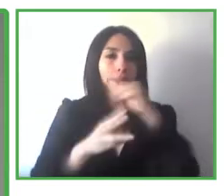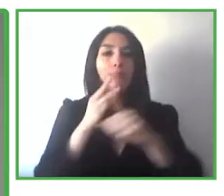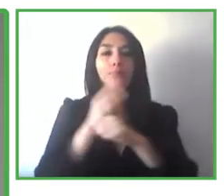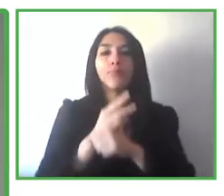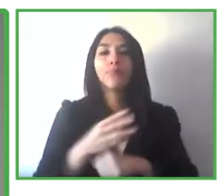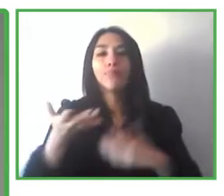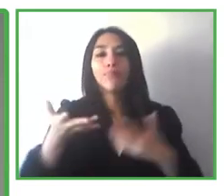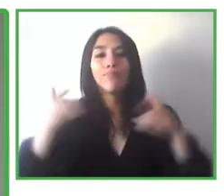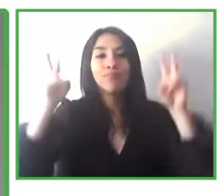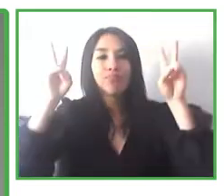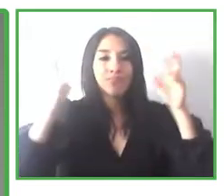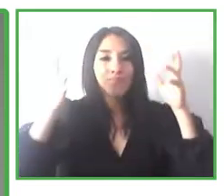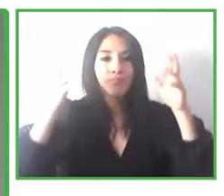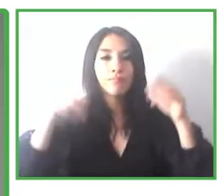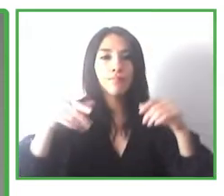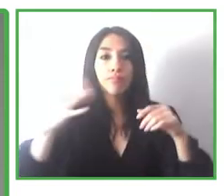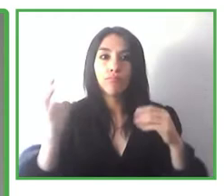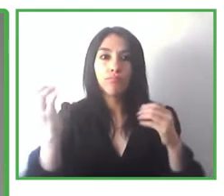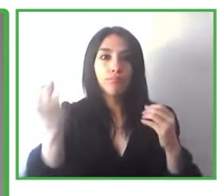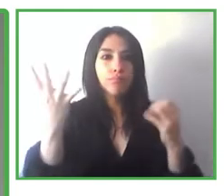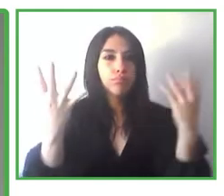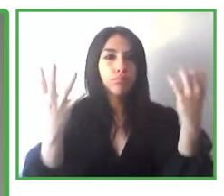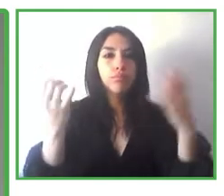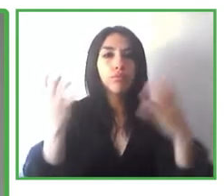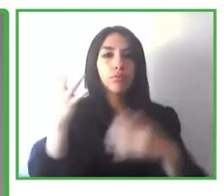technology of digital science for everyone.